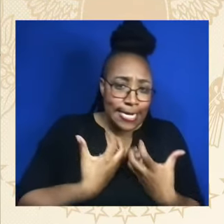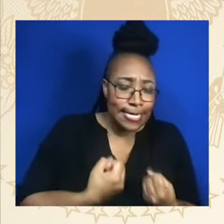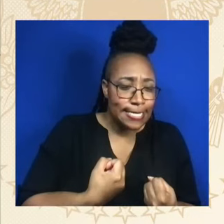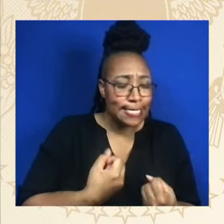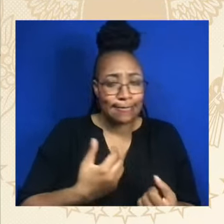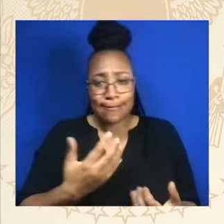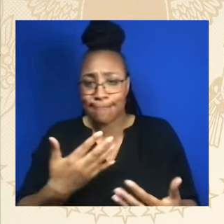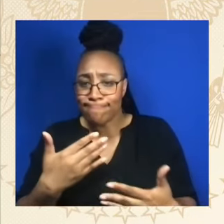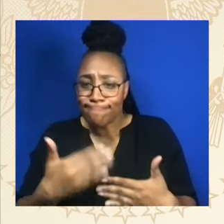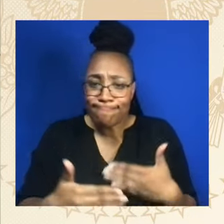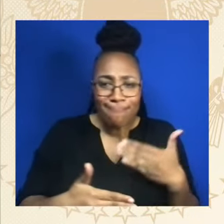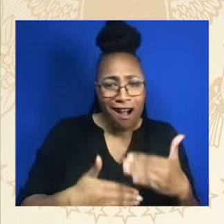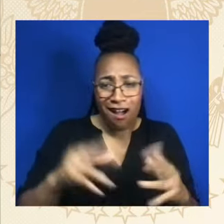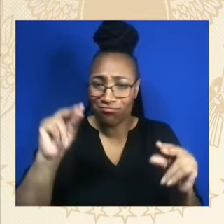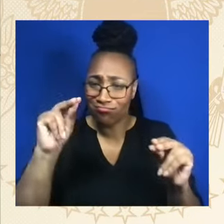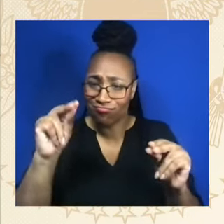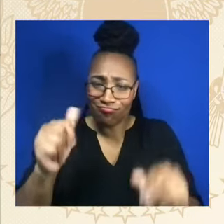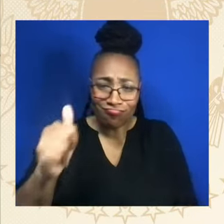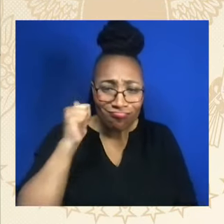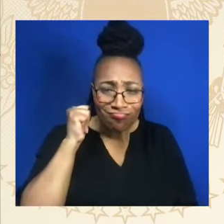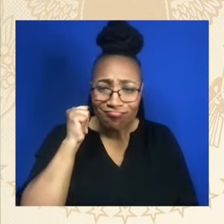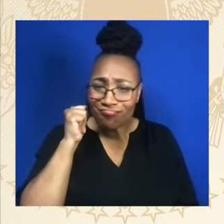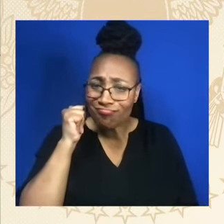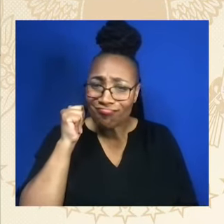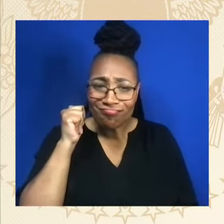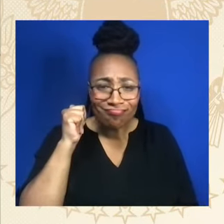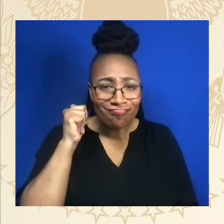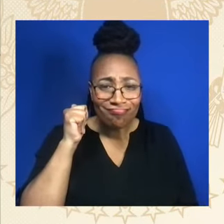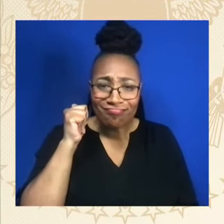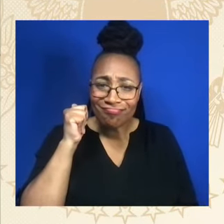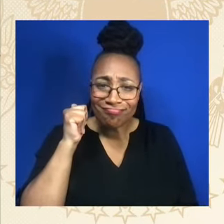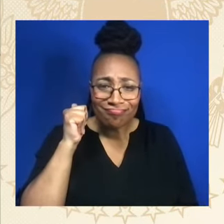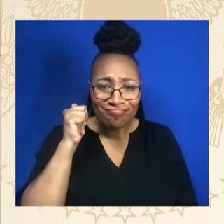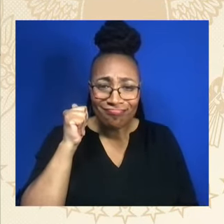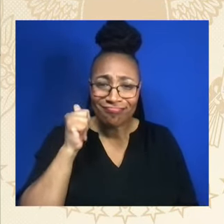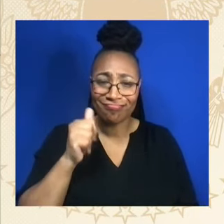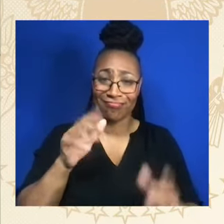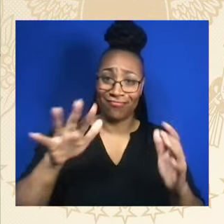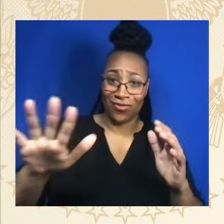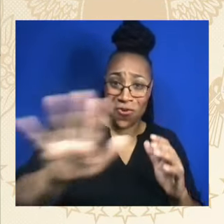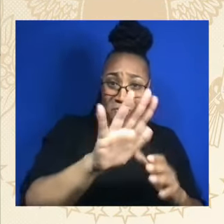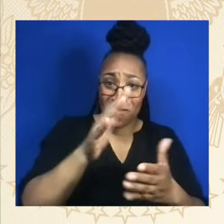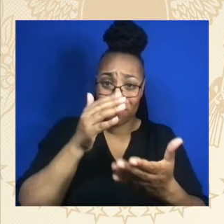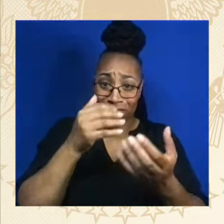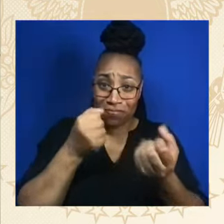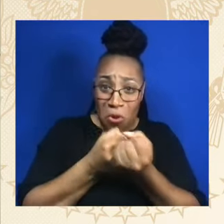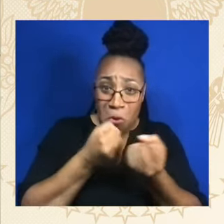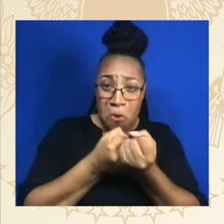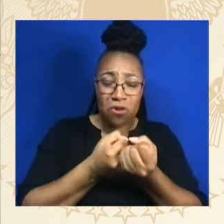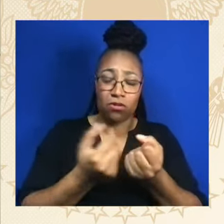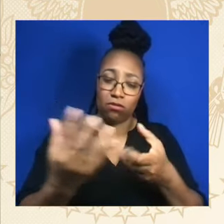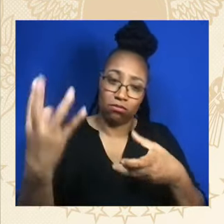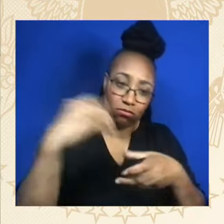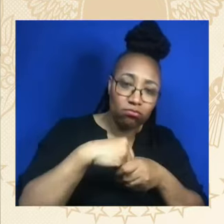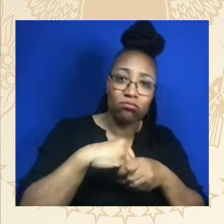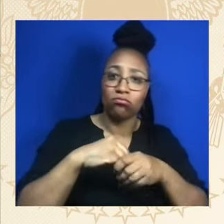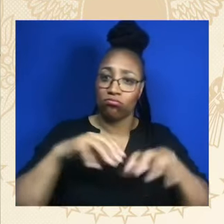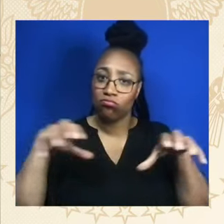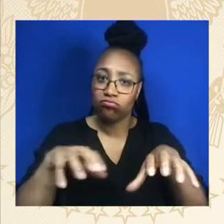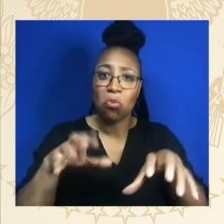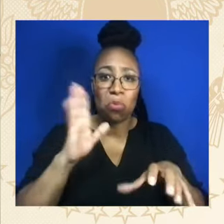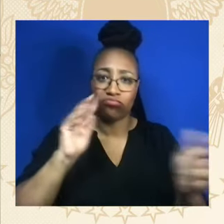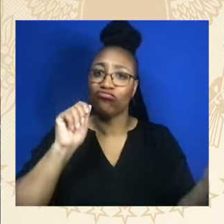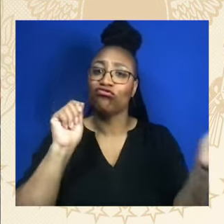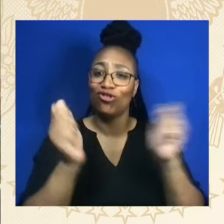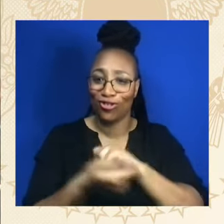signed a law more than 100 years in the making to finally make lynching a federal hate crime to Amatillo. Amazing. A hundred years